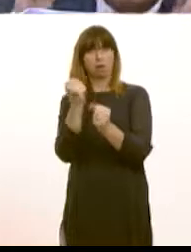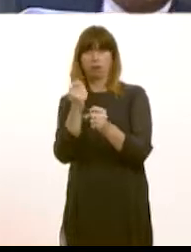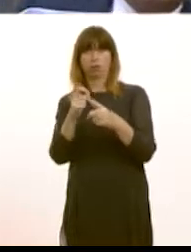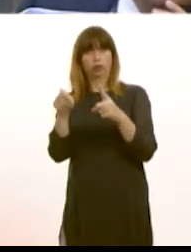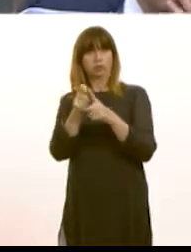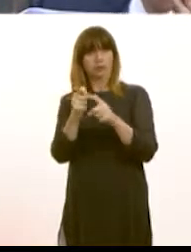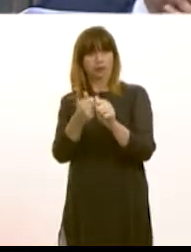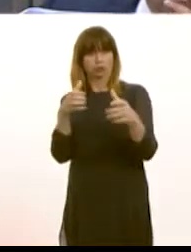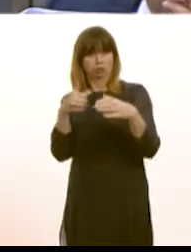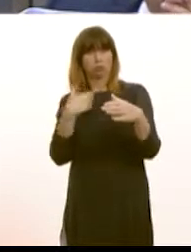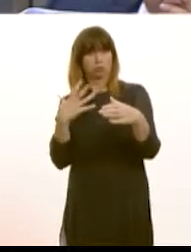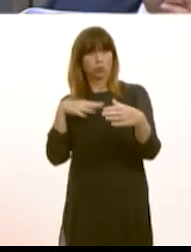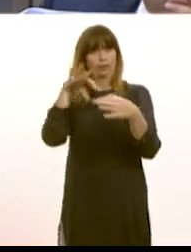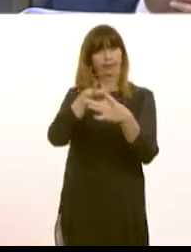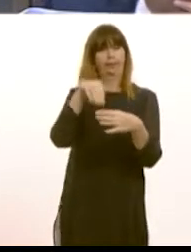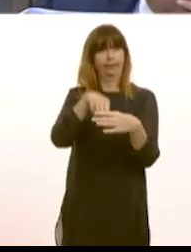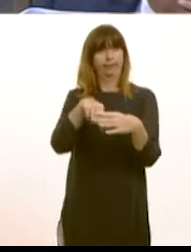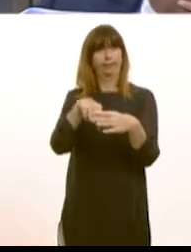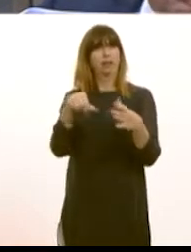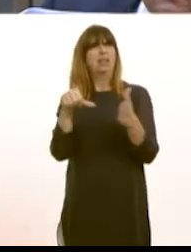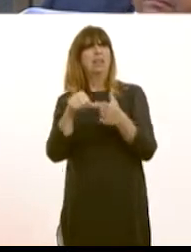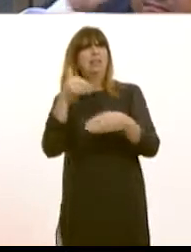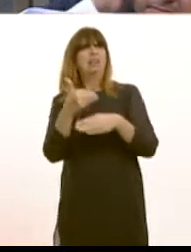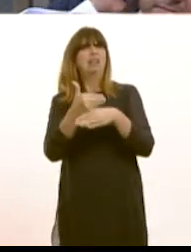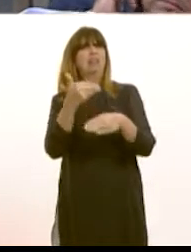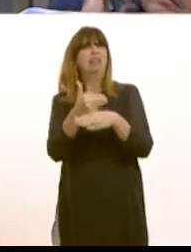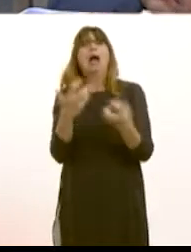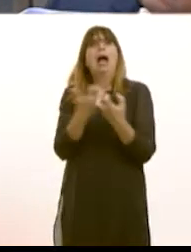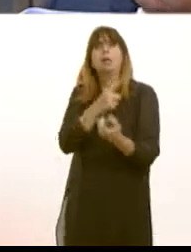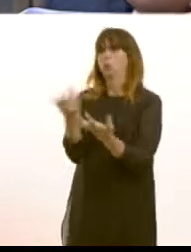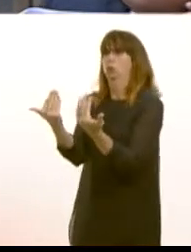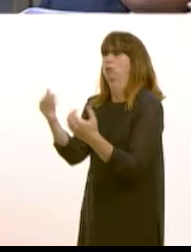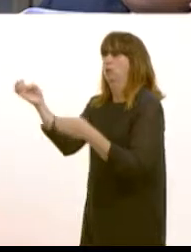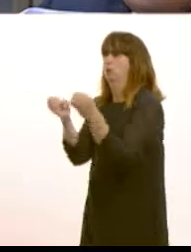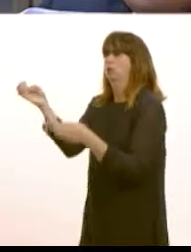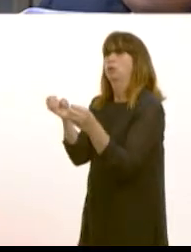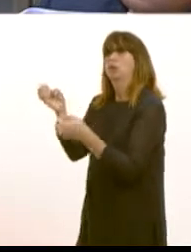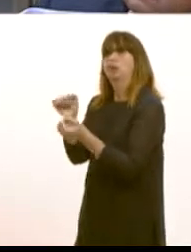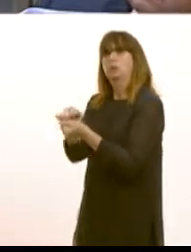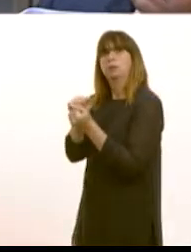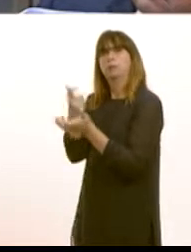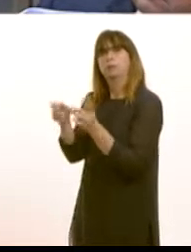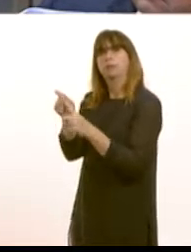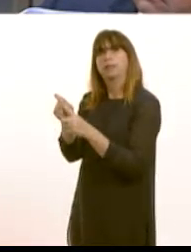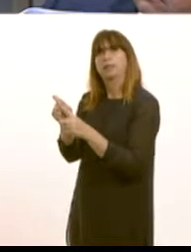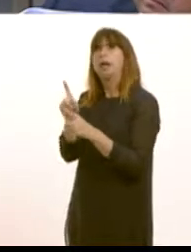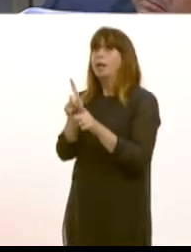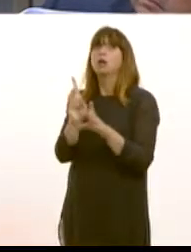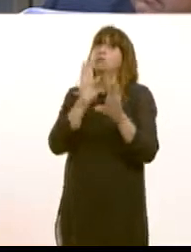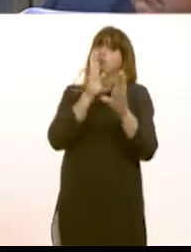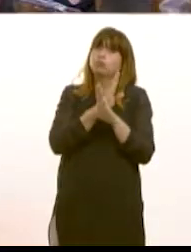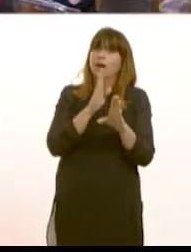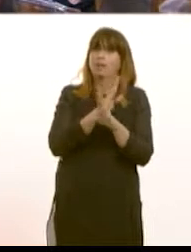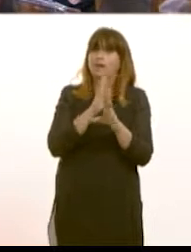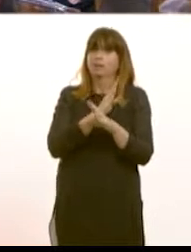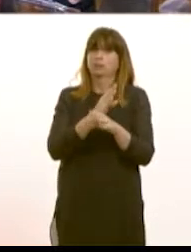addition can the government do to recruit GPs but also what is the future of the private surgery as part